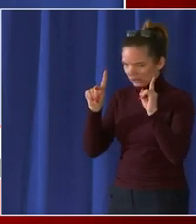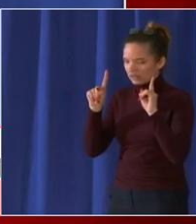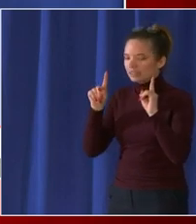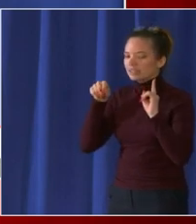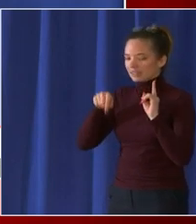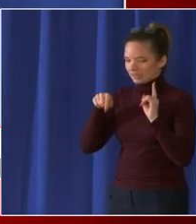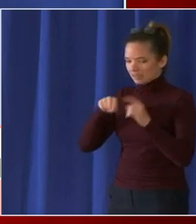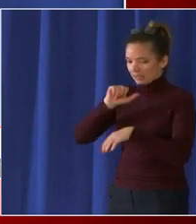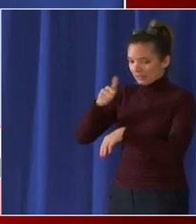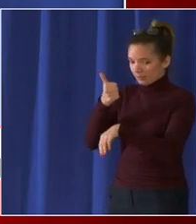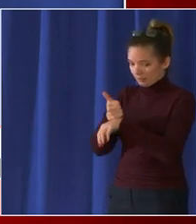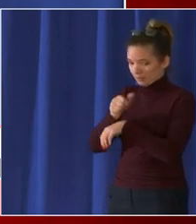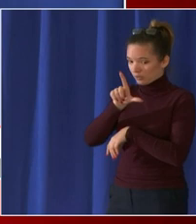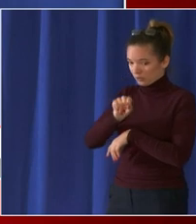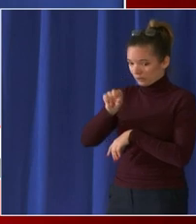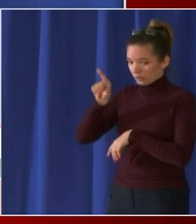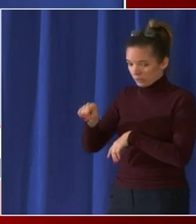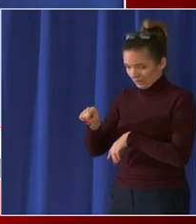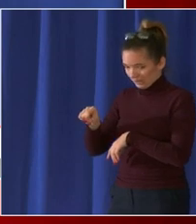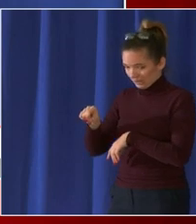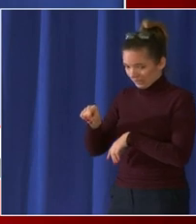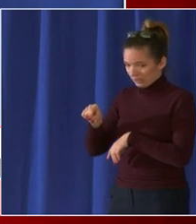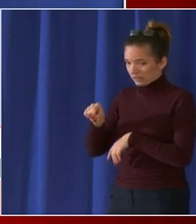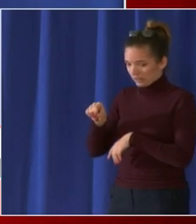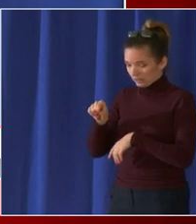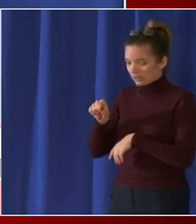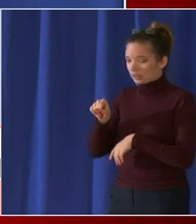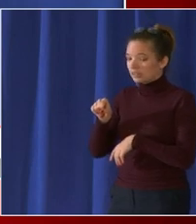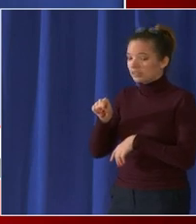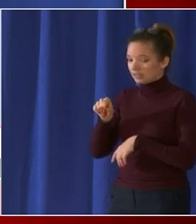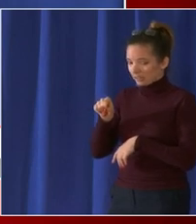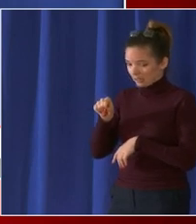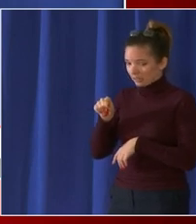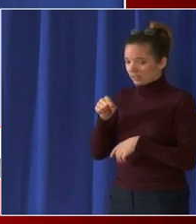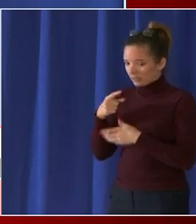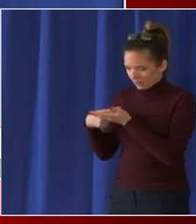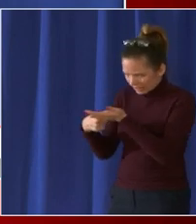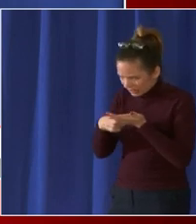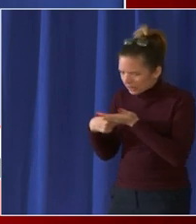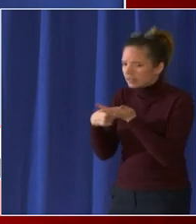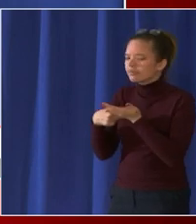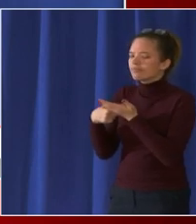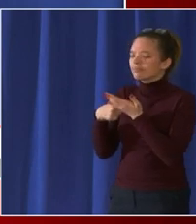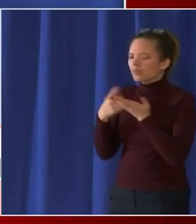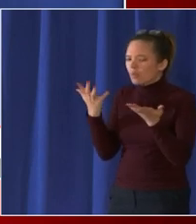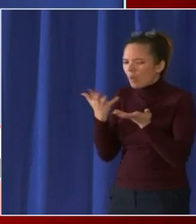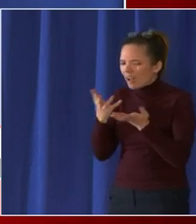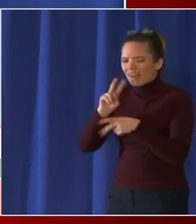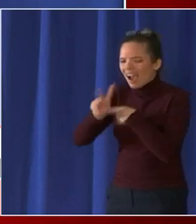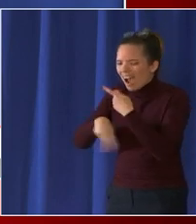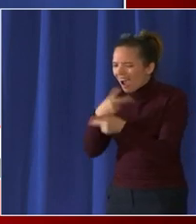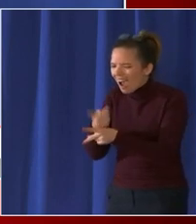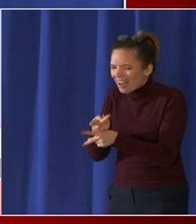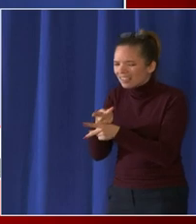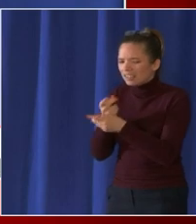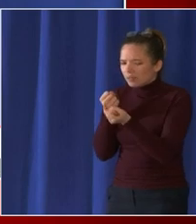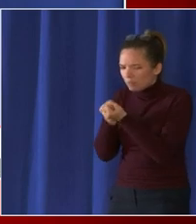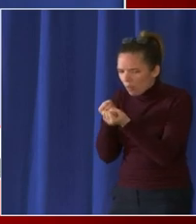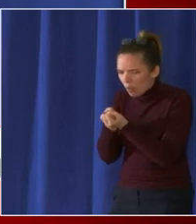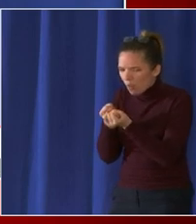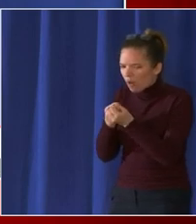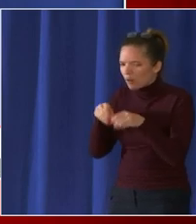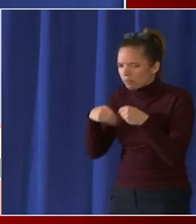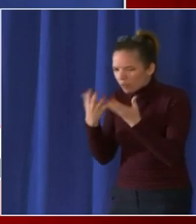public health emergency ended and so we are in conversations about what sort of supports that we can provide to the hospital we have not made any